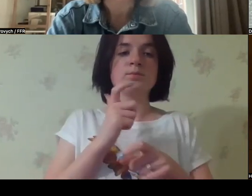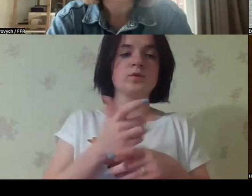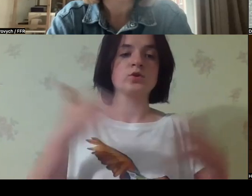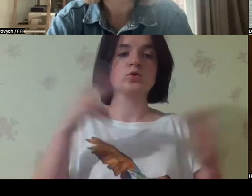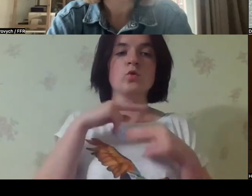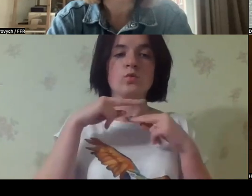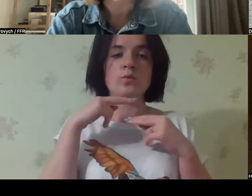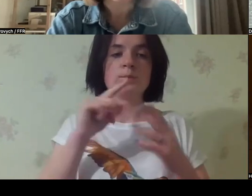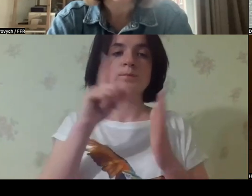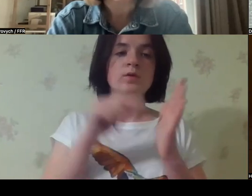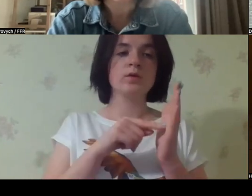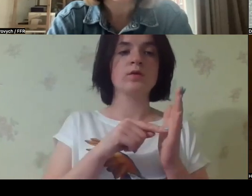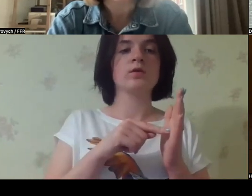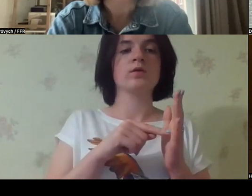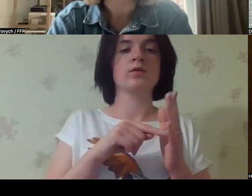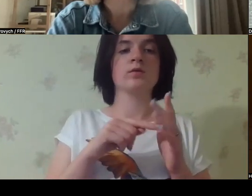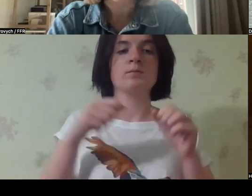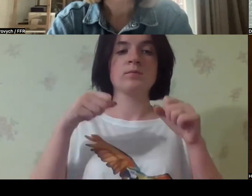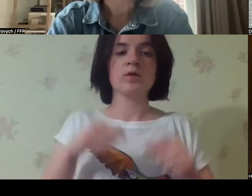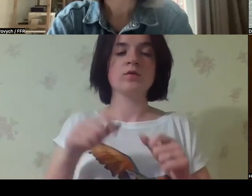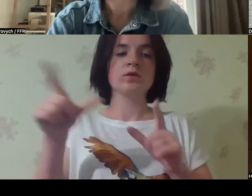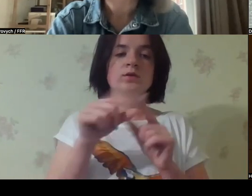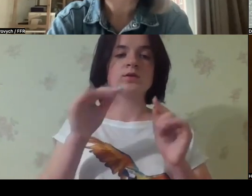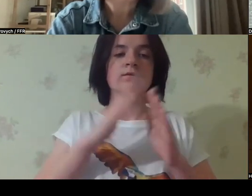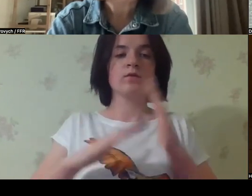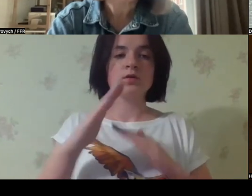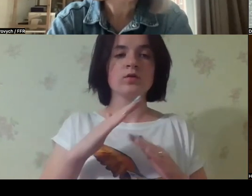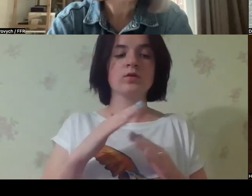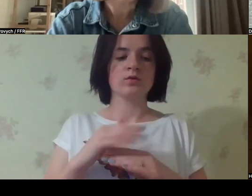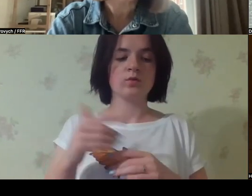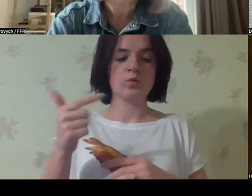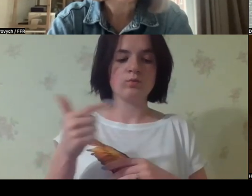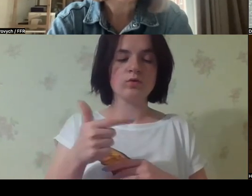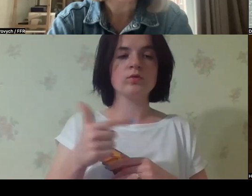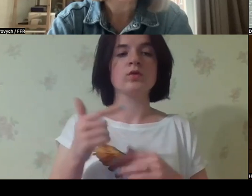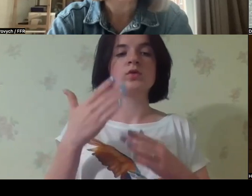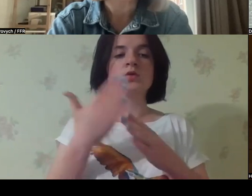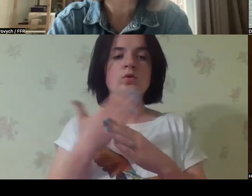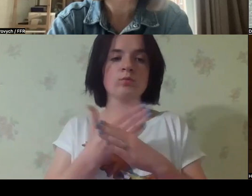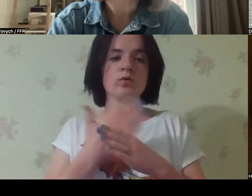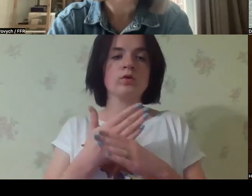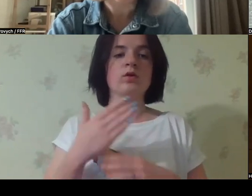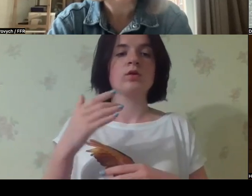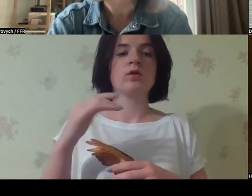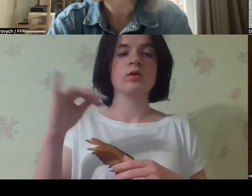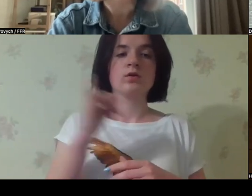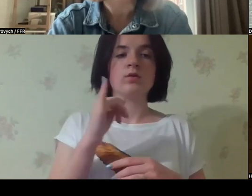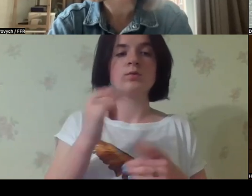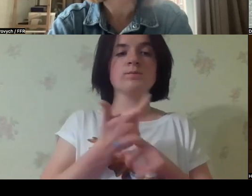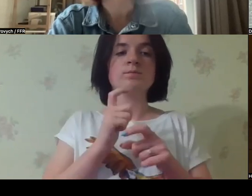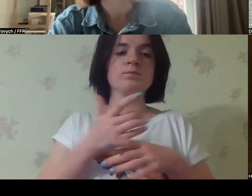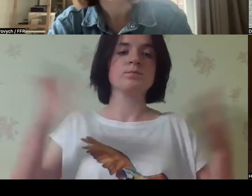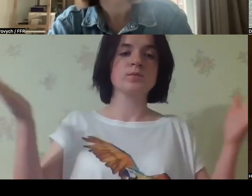disability mainstreaming, but they are ready to pay more attention to promoting the rights of people with disability in the context of humanitarian